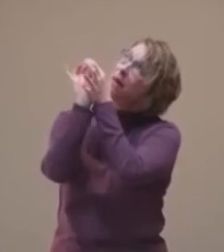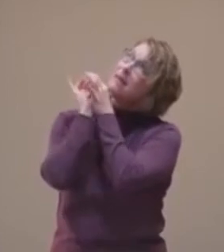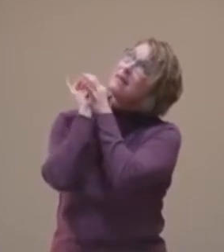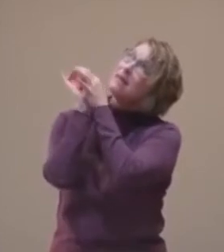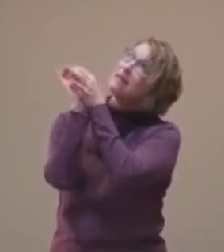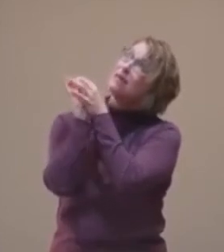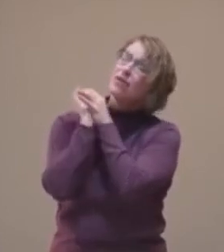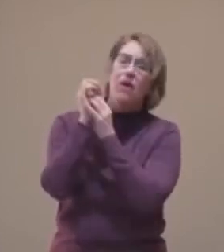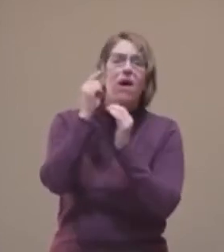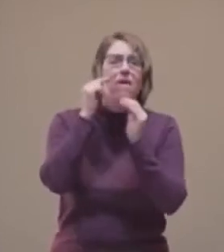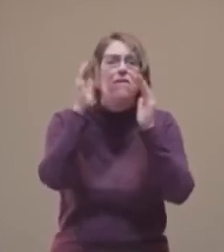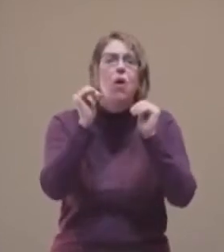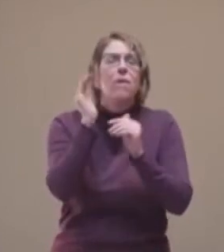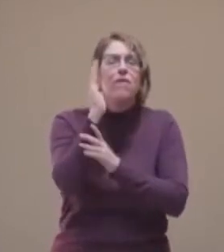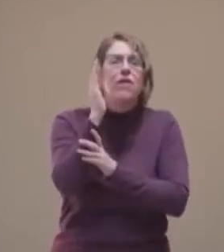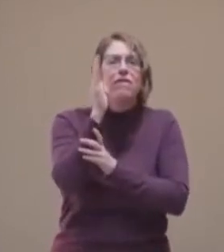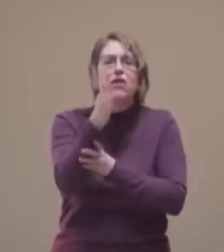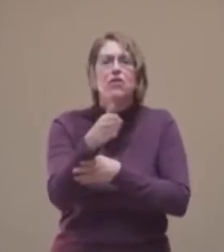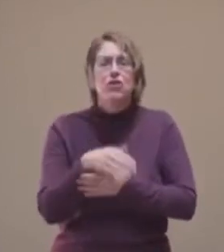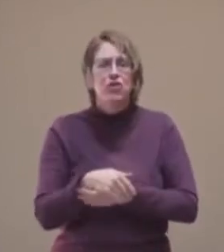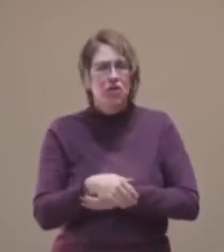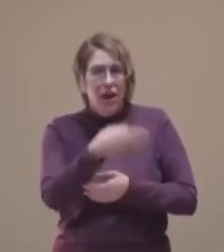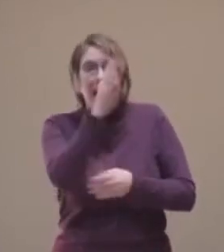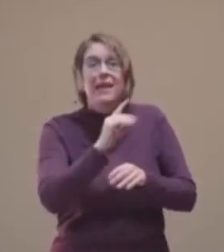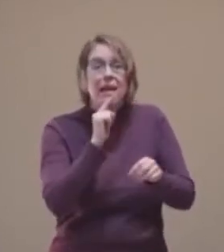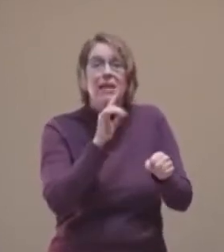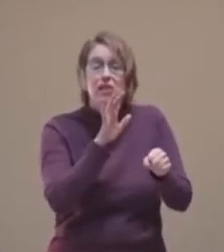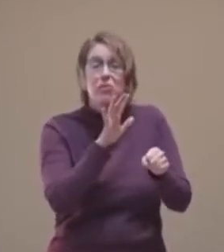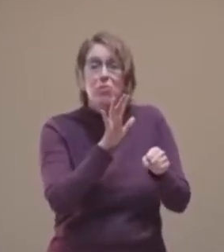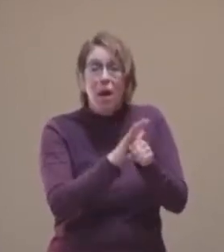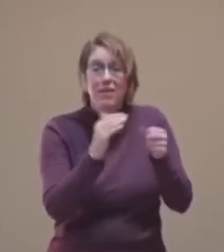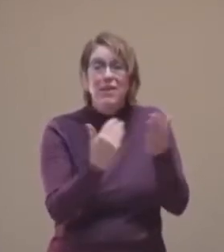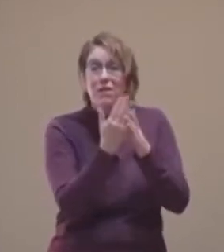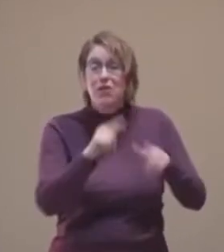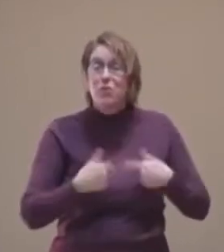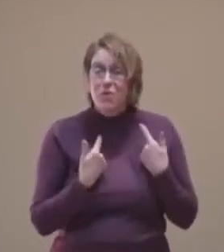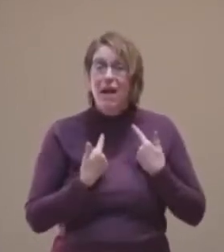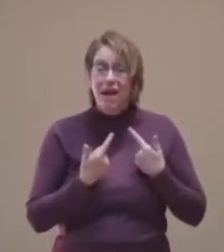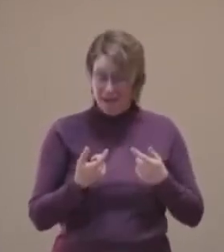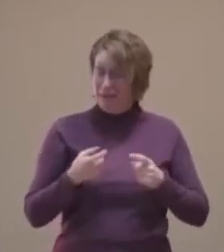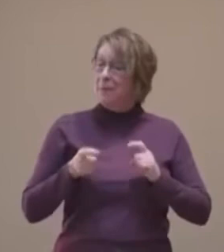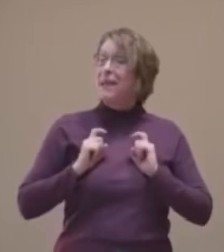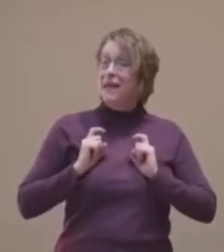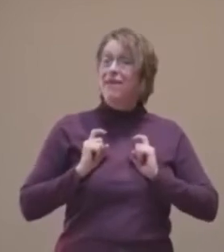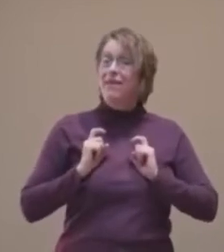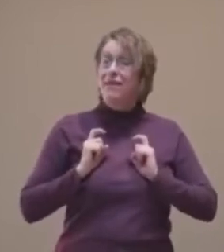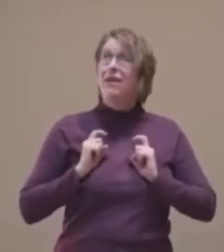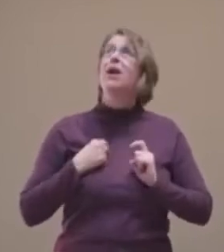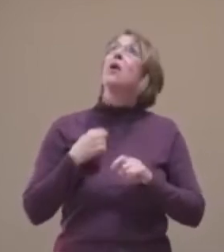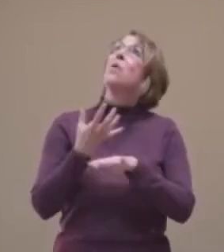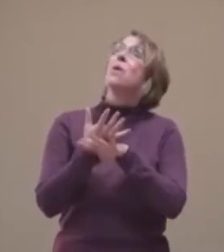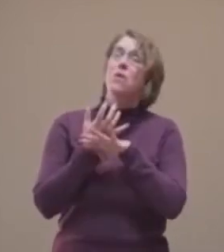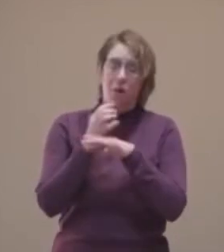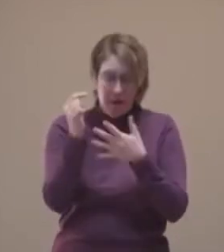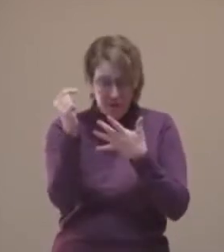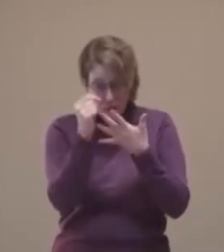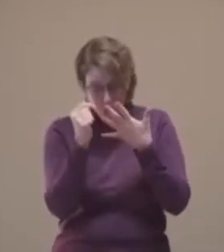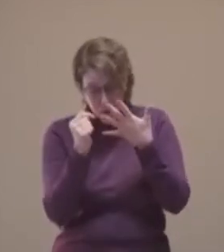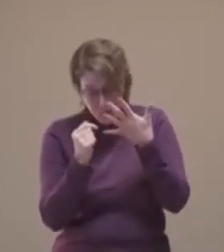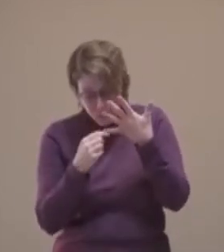long for a hope-filled future. We long for God's promise of new life. We long for so much.